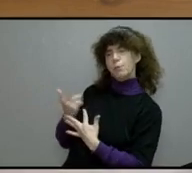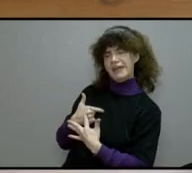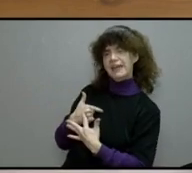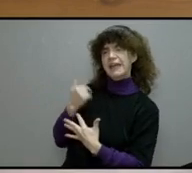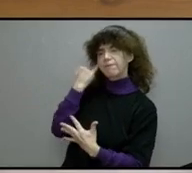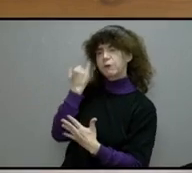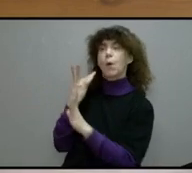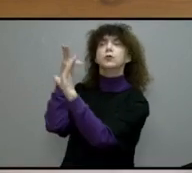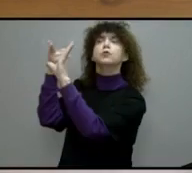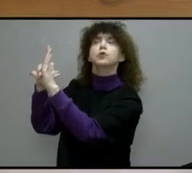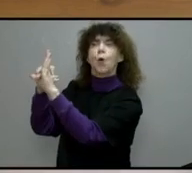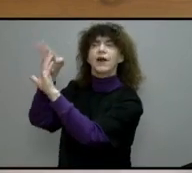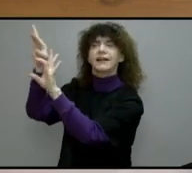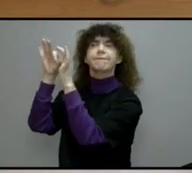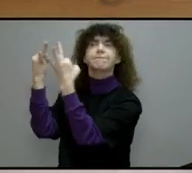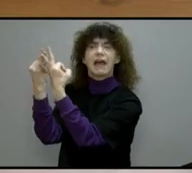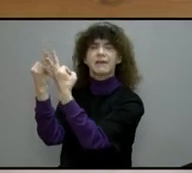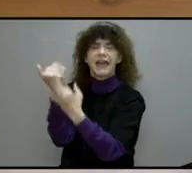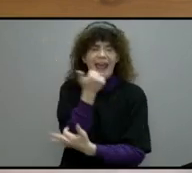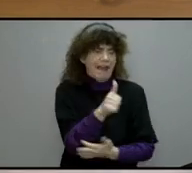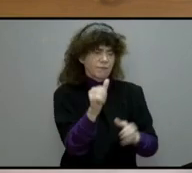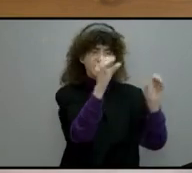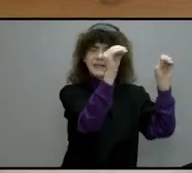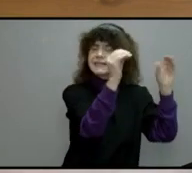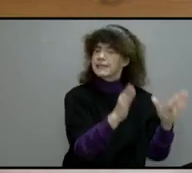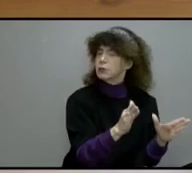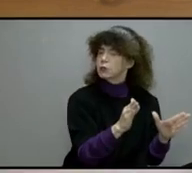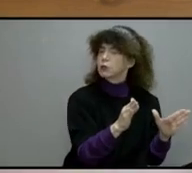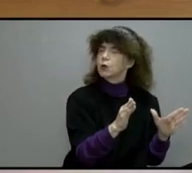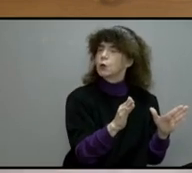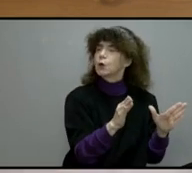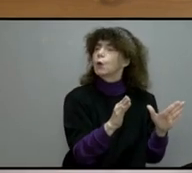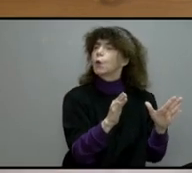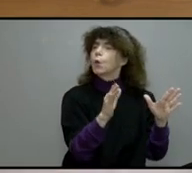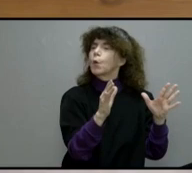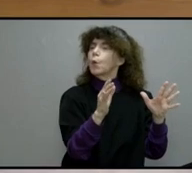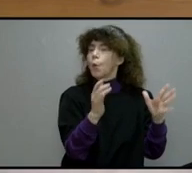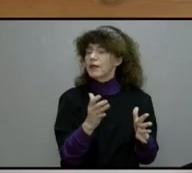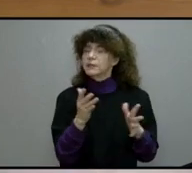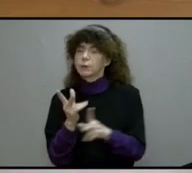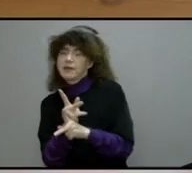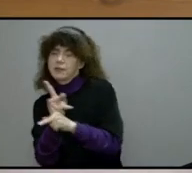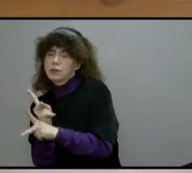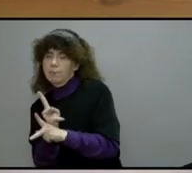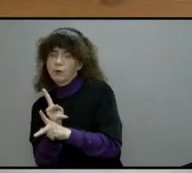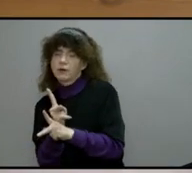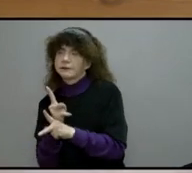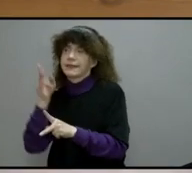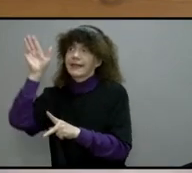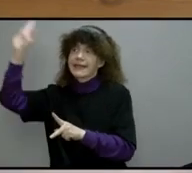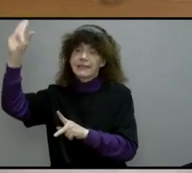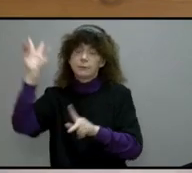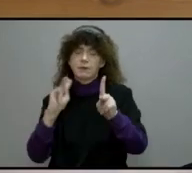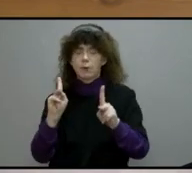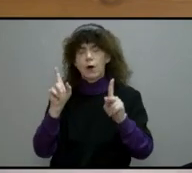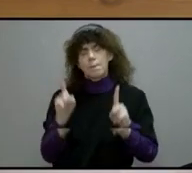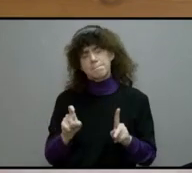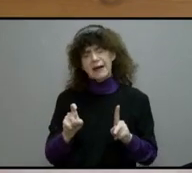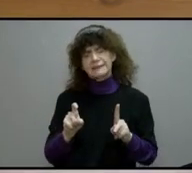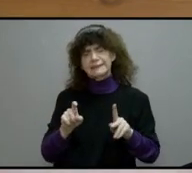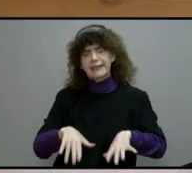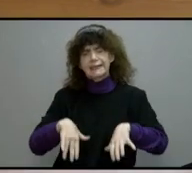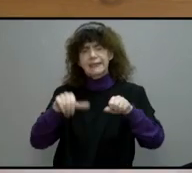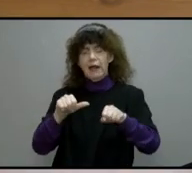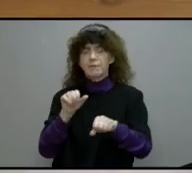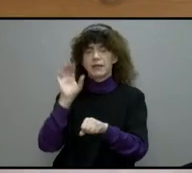flock. Every teacher who wishes to be a shepherd over God's flock must enter this office looking at me.